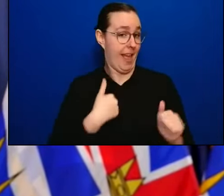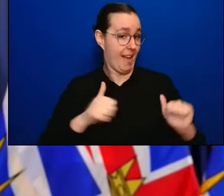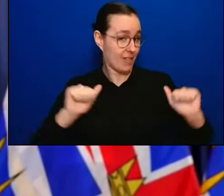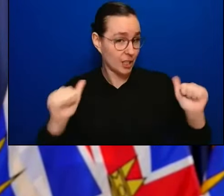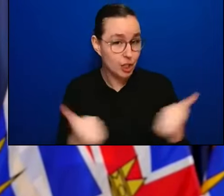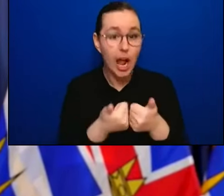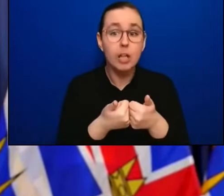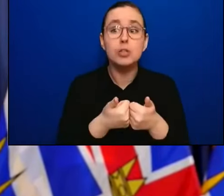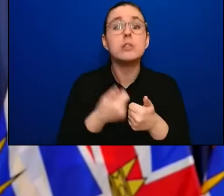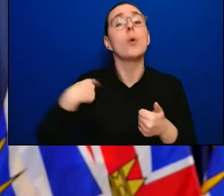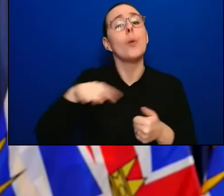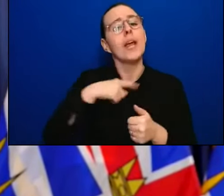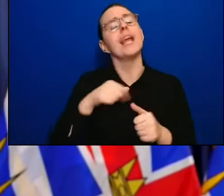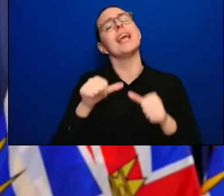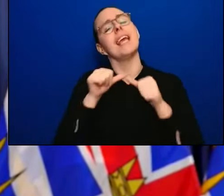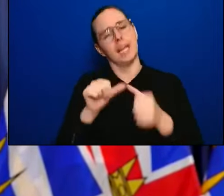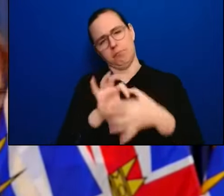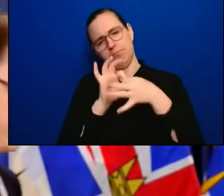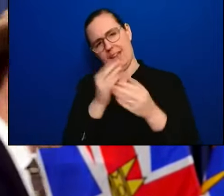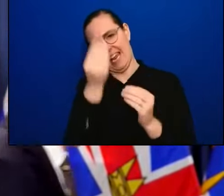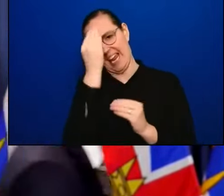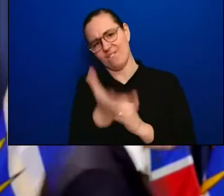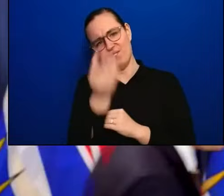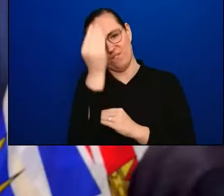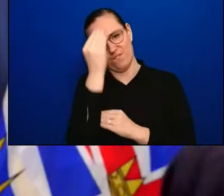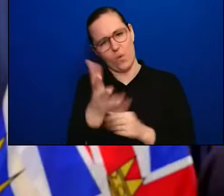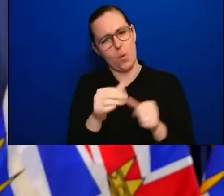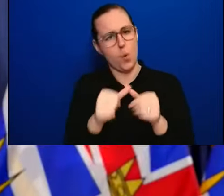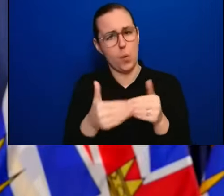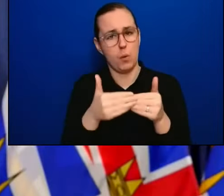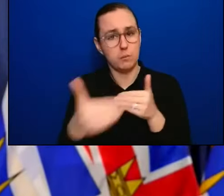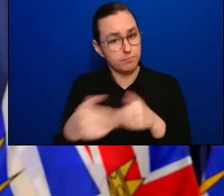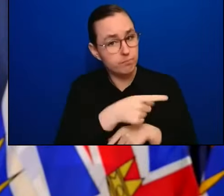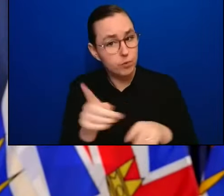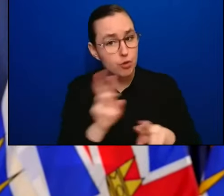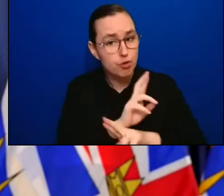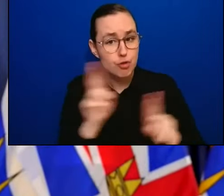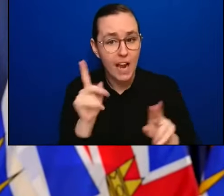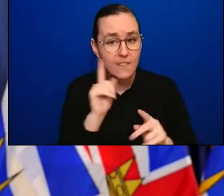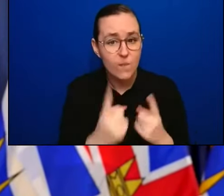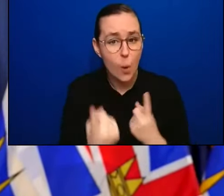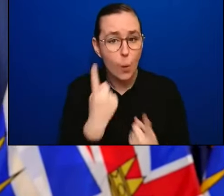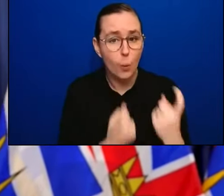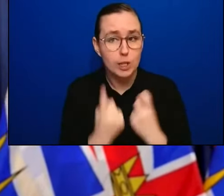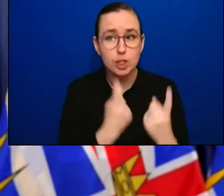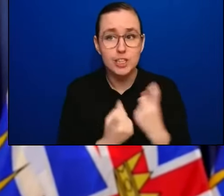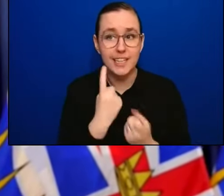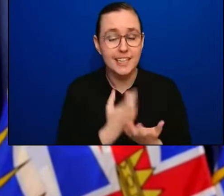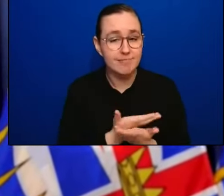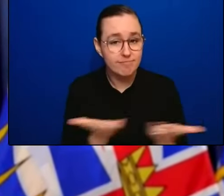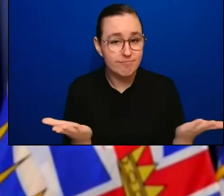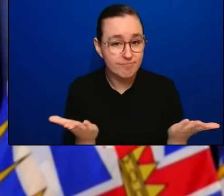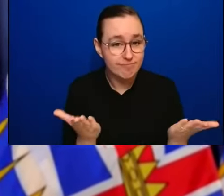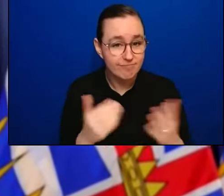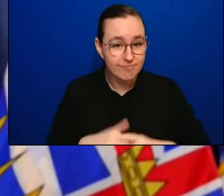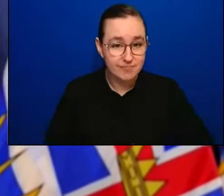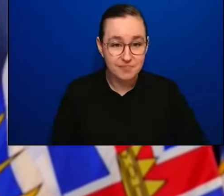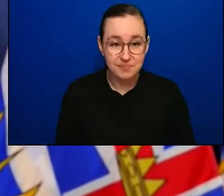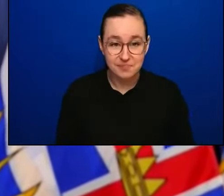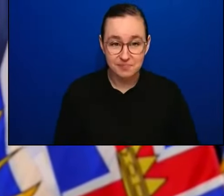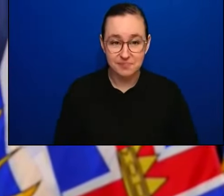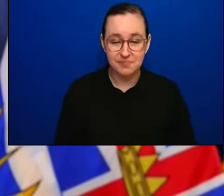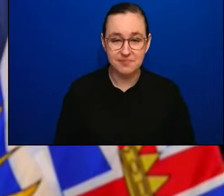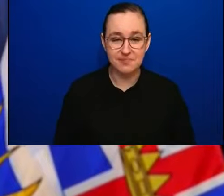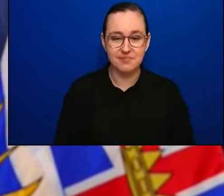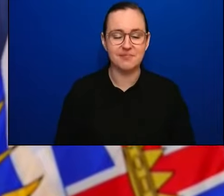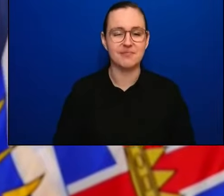forward. And with that, I'm happy to take your questions. Thank you. A reminder to media on the line, please press star one to enter the